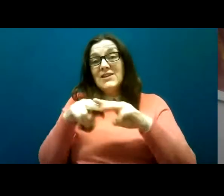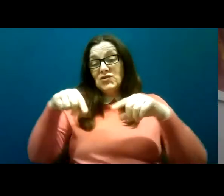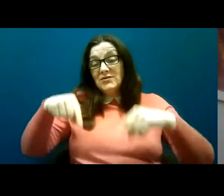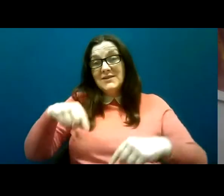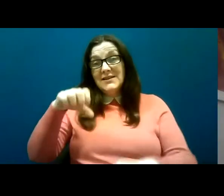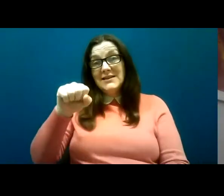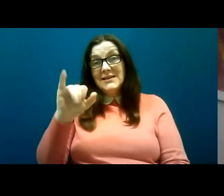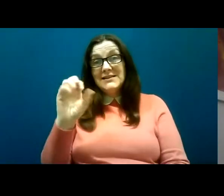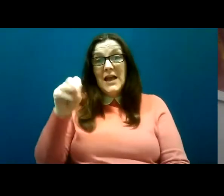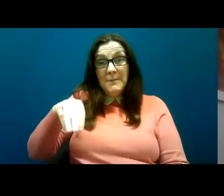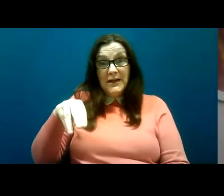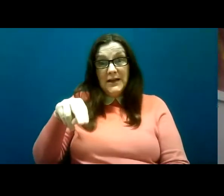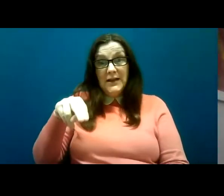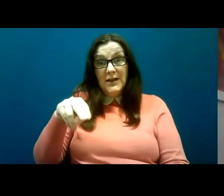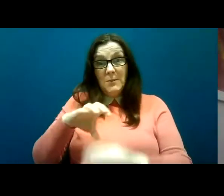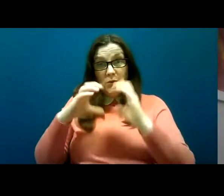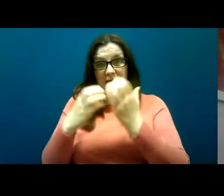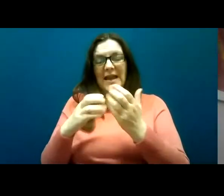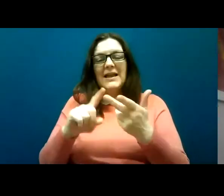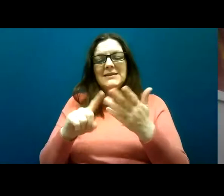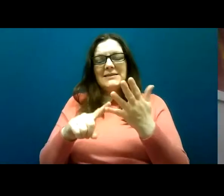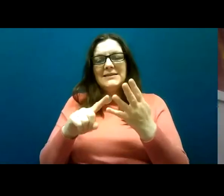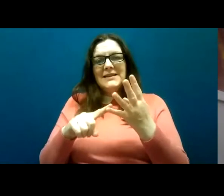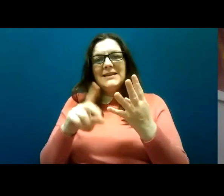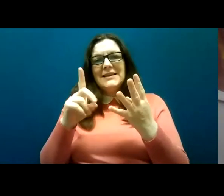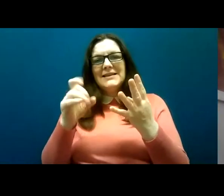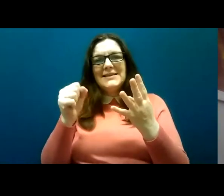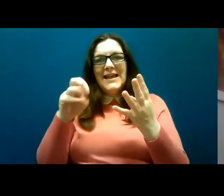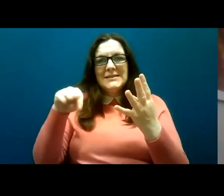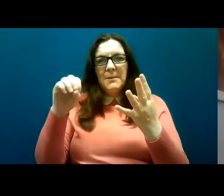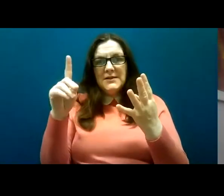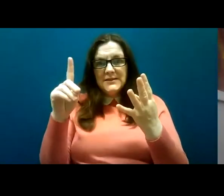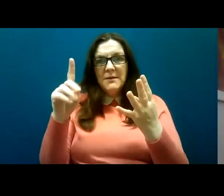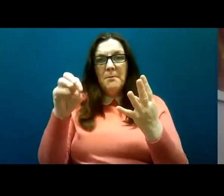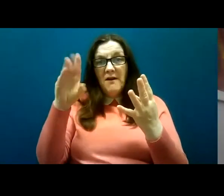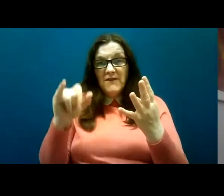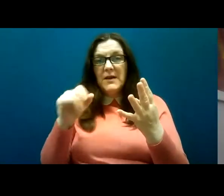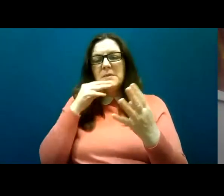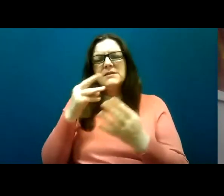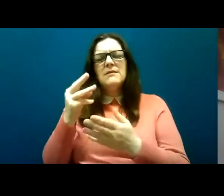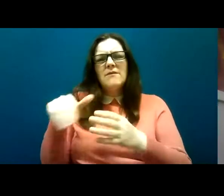and then Mr. Desmond Murphy who's part of DCU's public patient